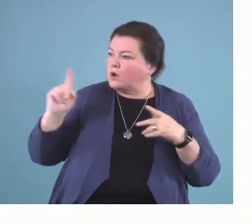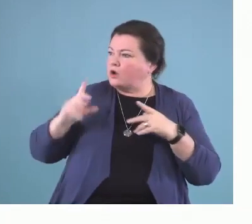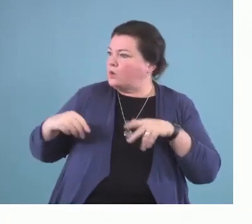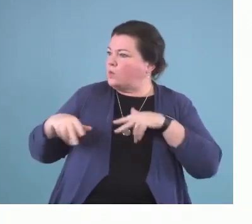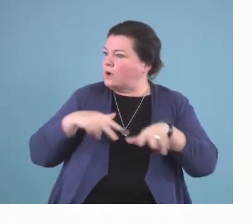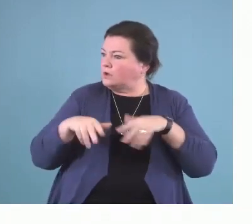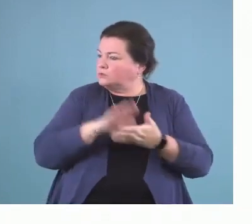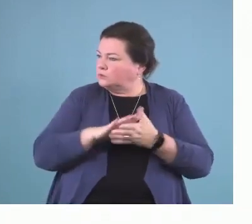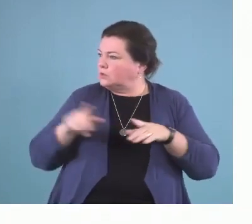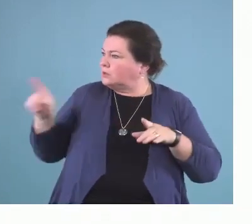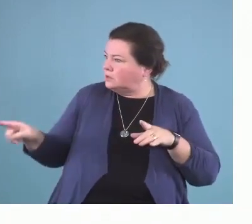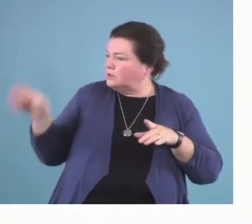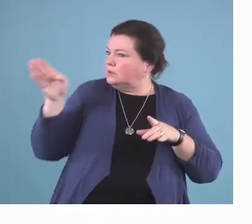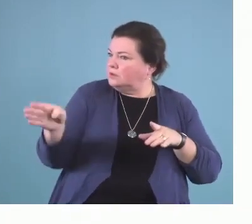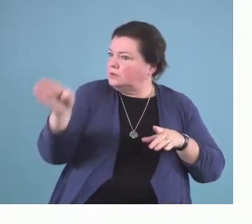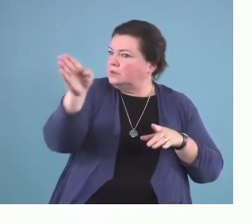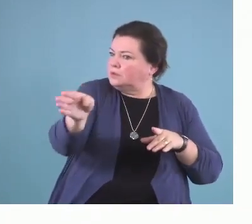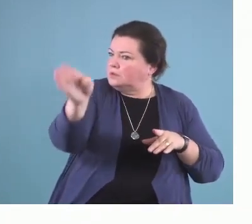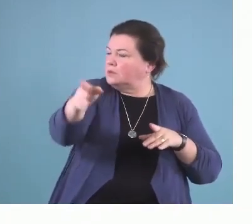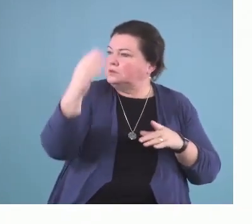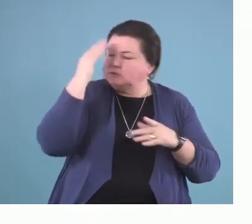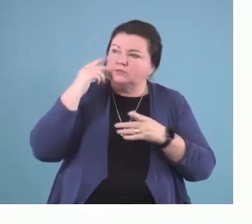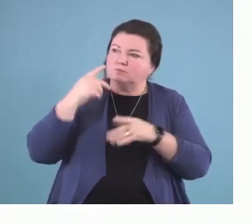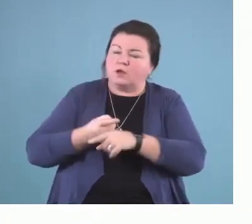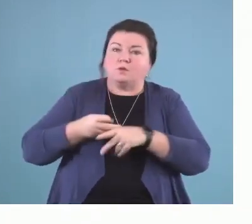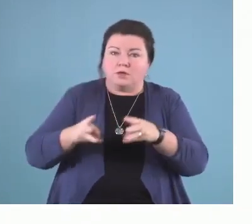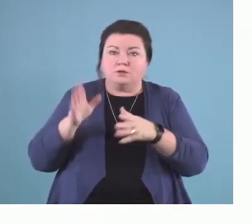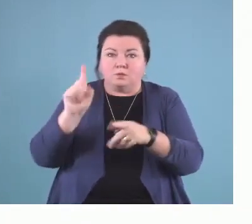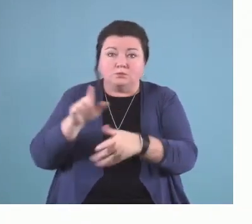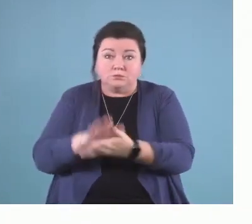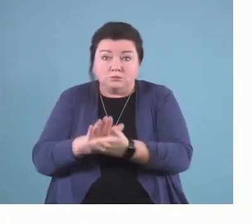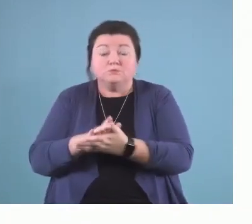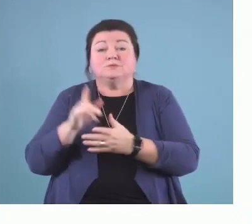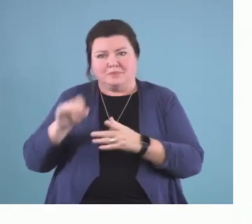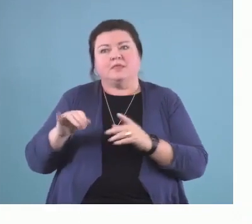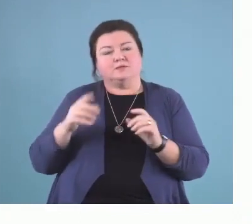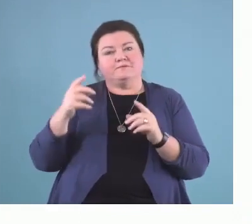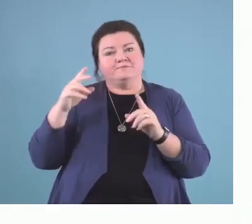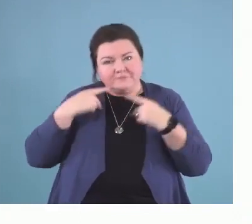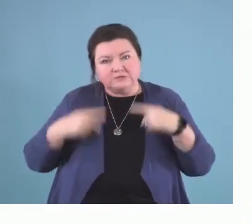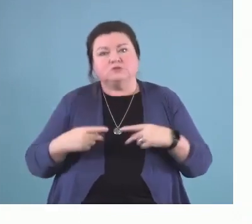signage for drivers are examples of physical opportunity for walking to school.